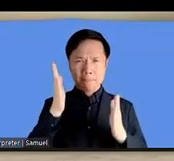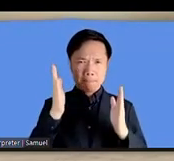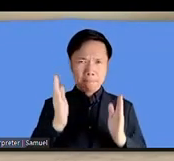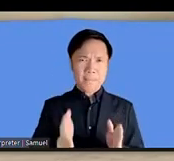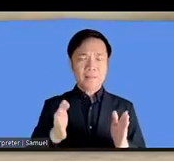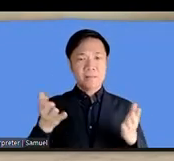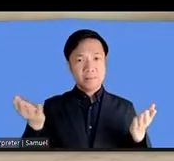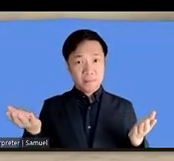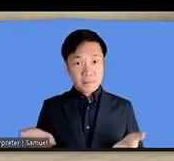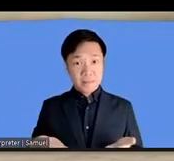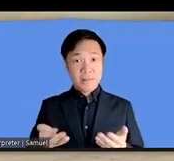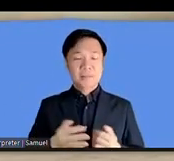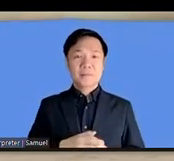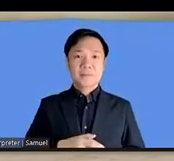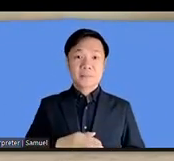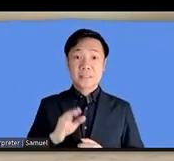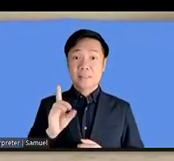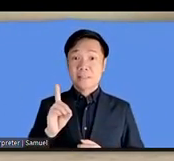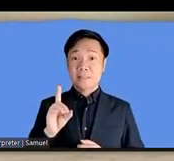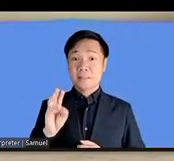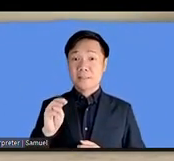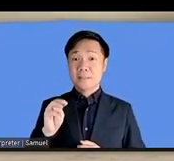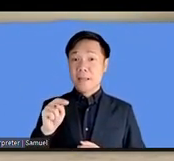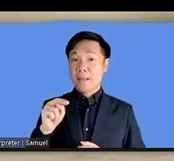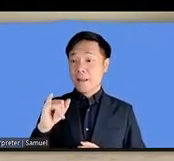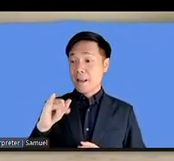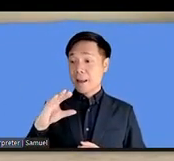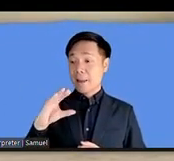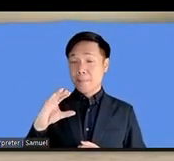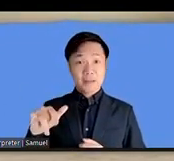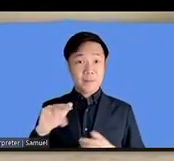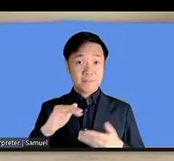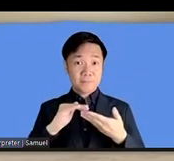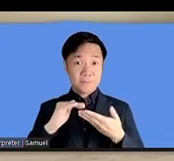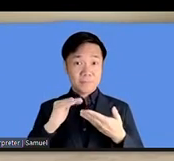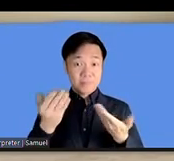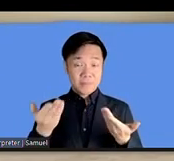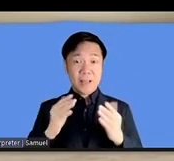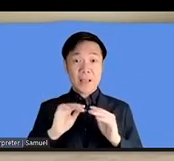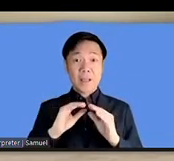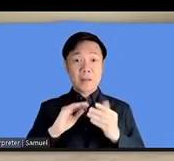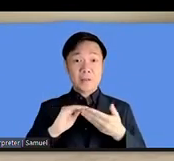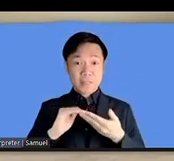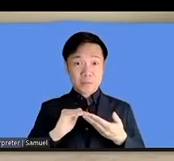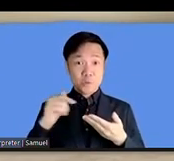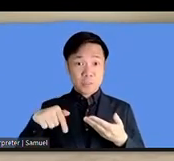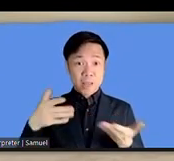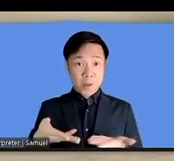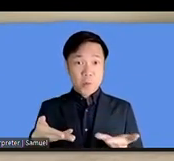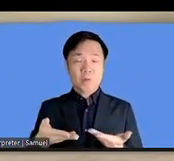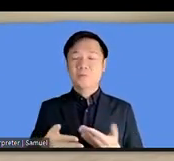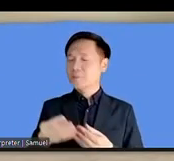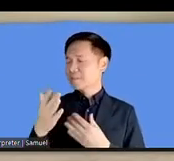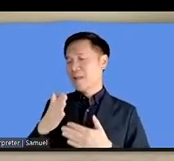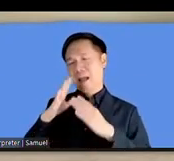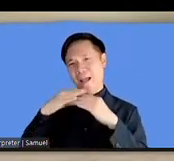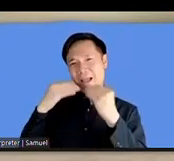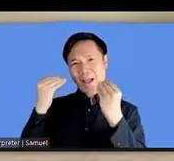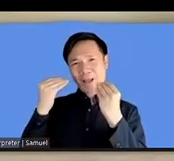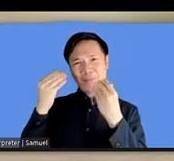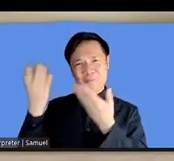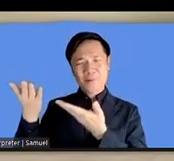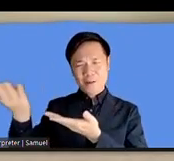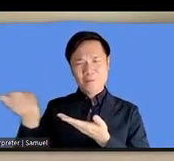for the dynamic session um coordination main session then we were happy that the secretariat was able to arrange for that